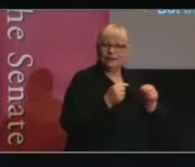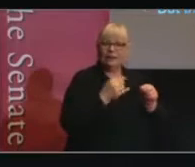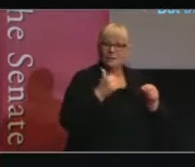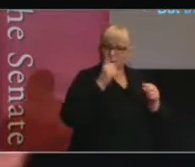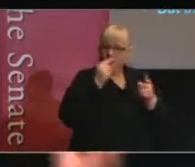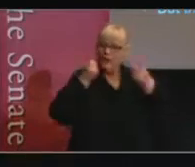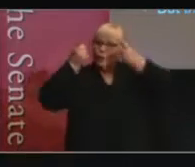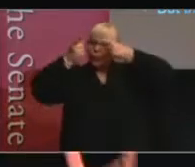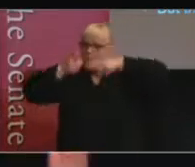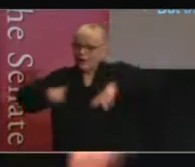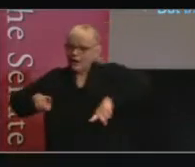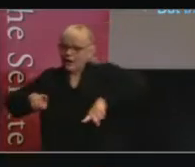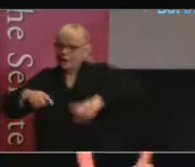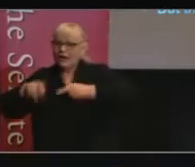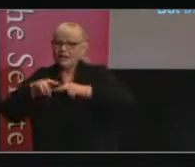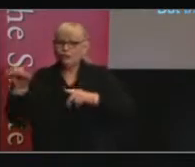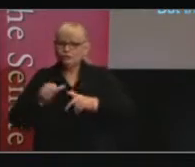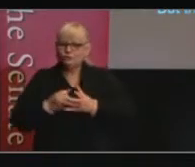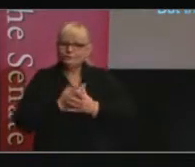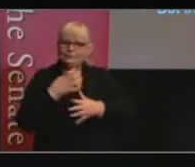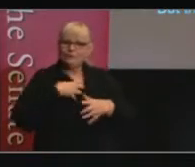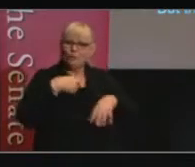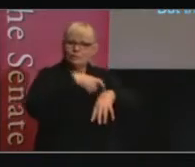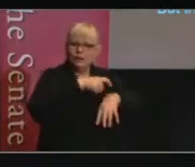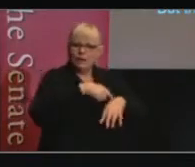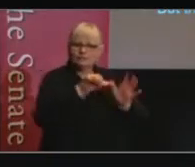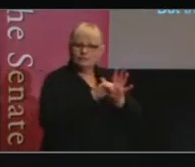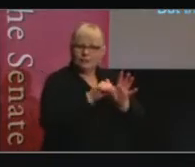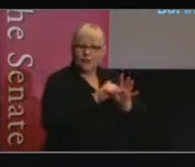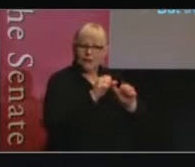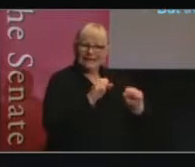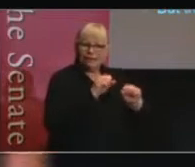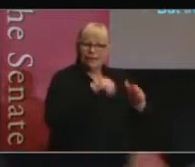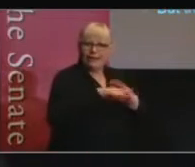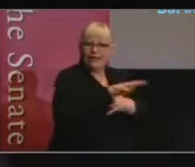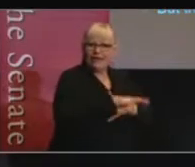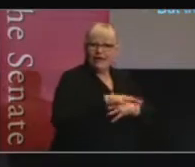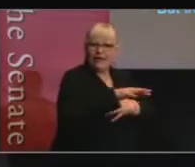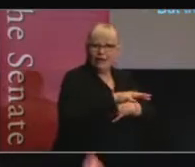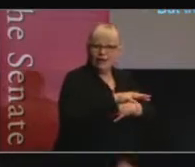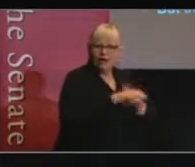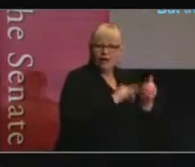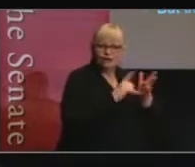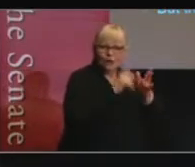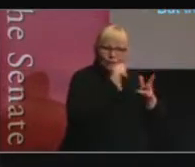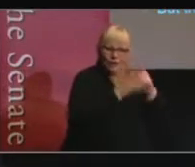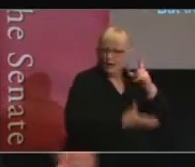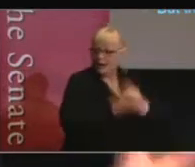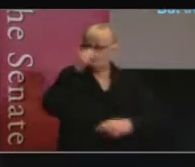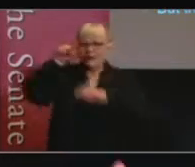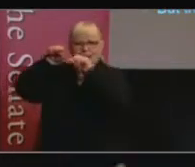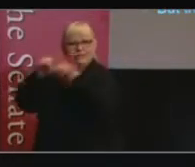where to invest more time and energy and resources towards this broader goal of improving